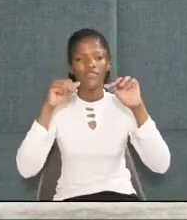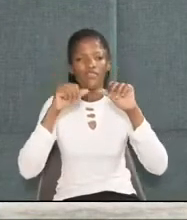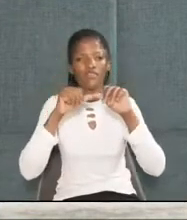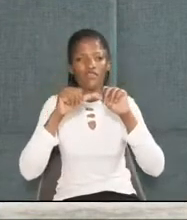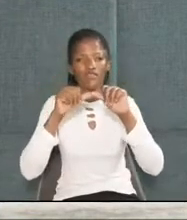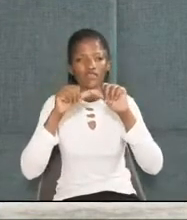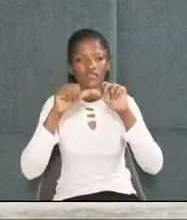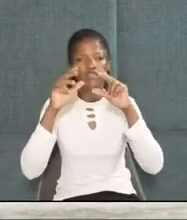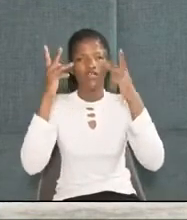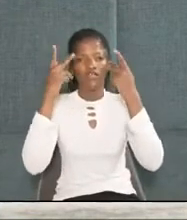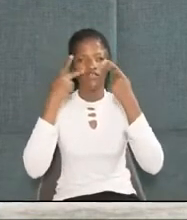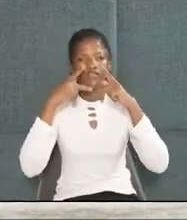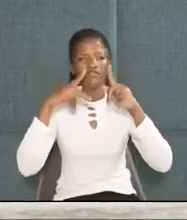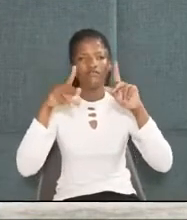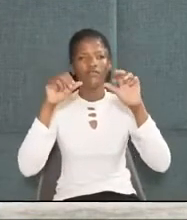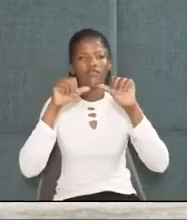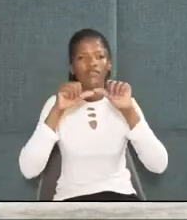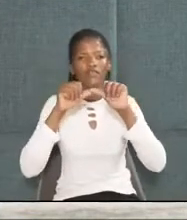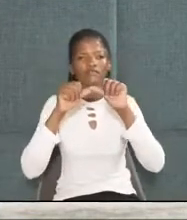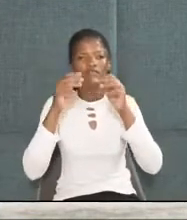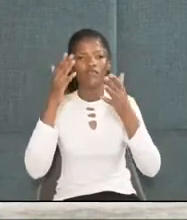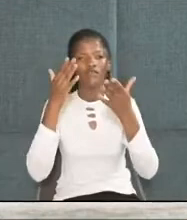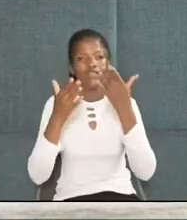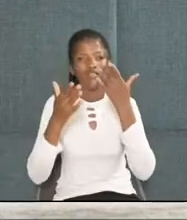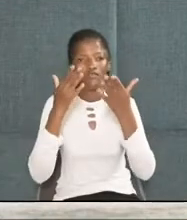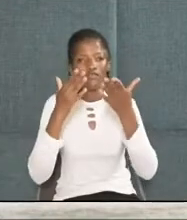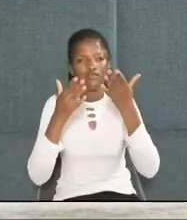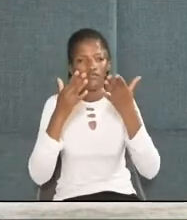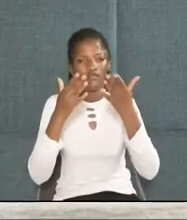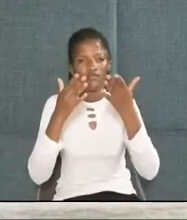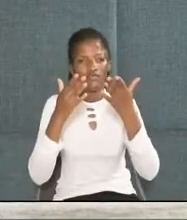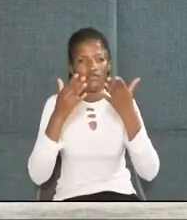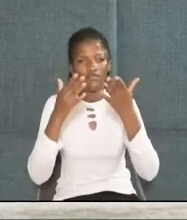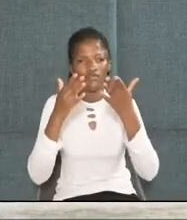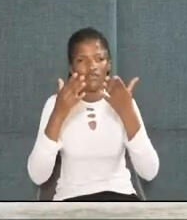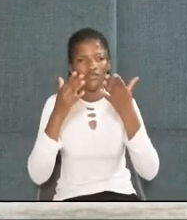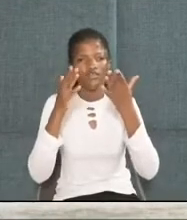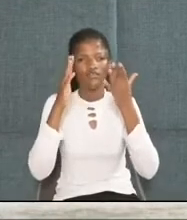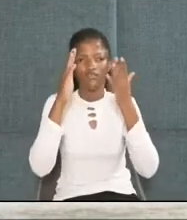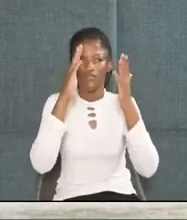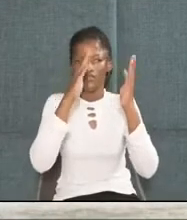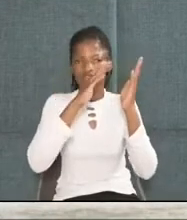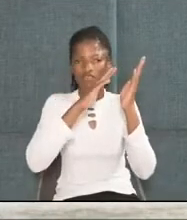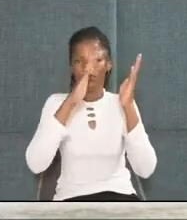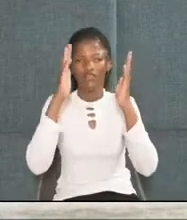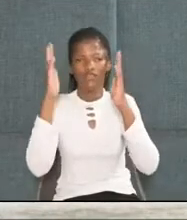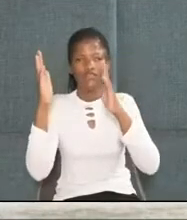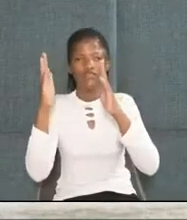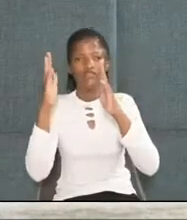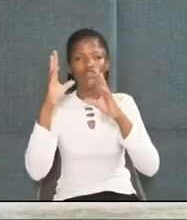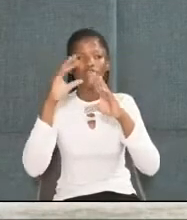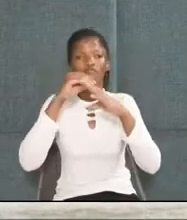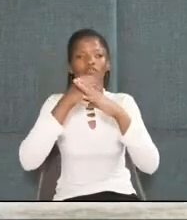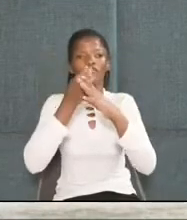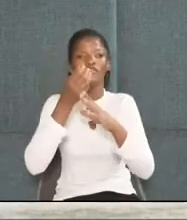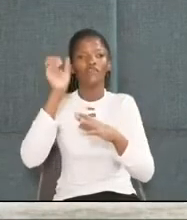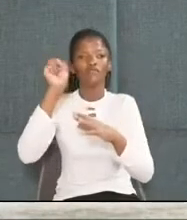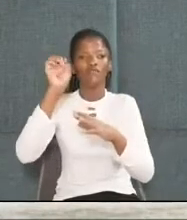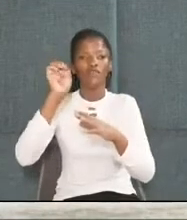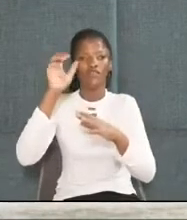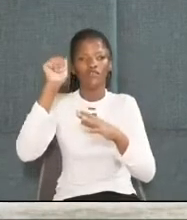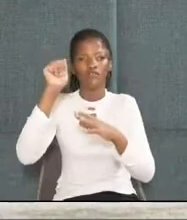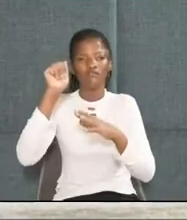peace be still. Whether the wrath of the storm to sea, or demons,